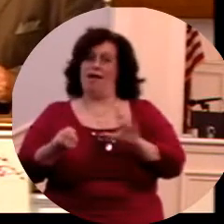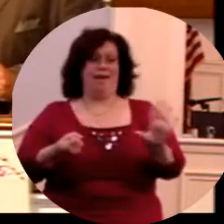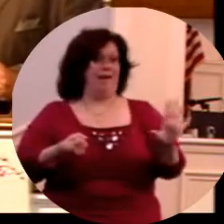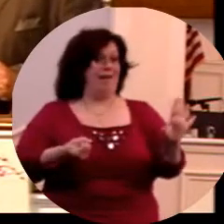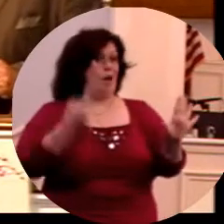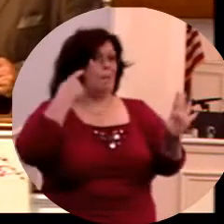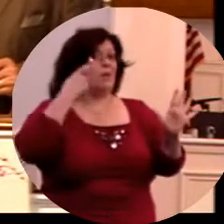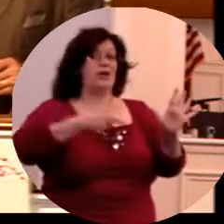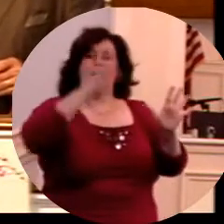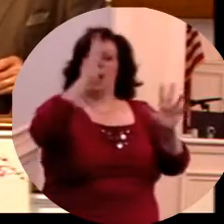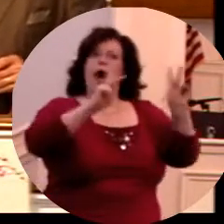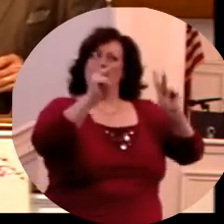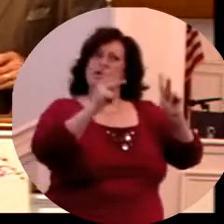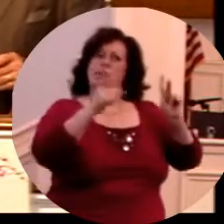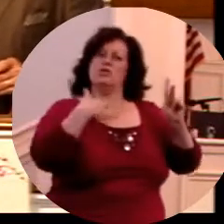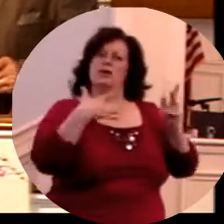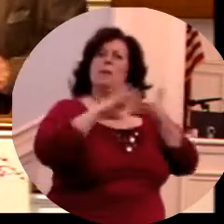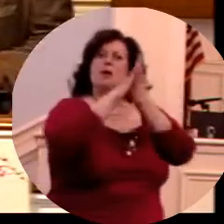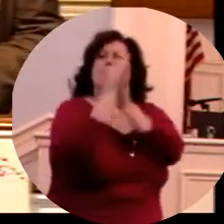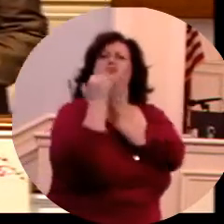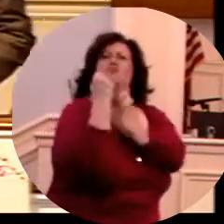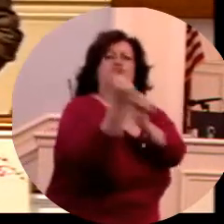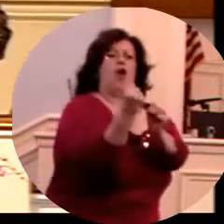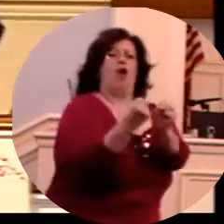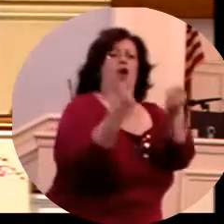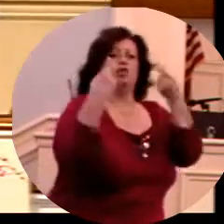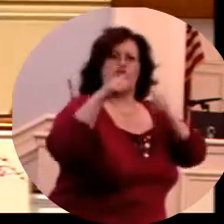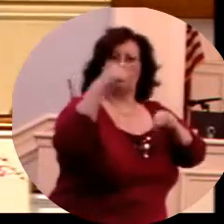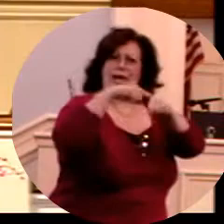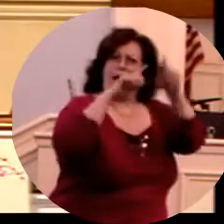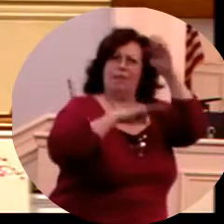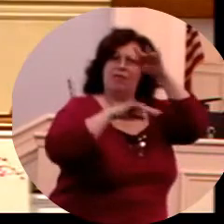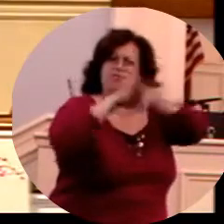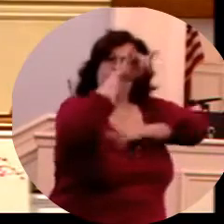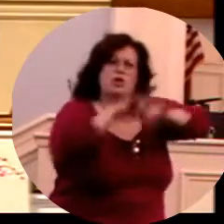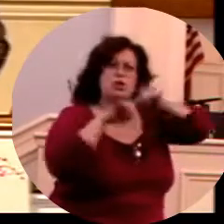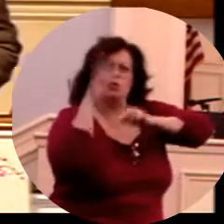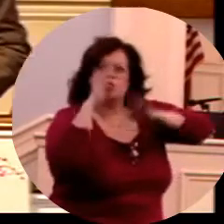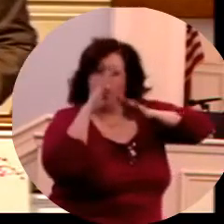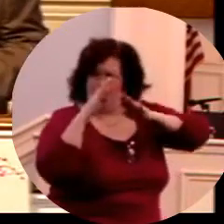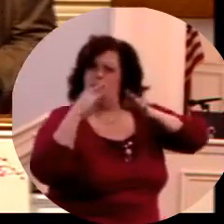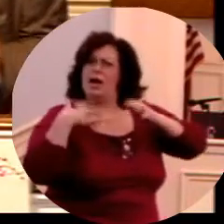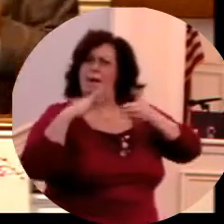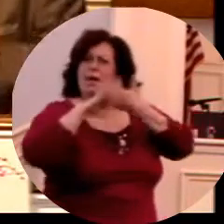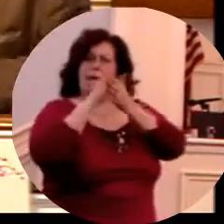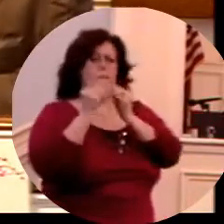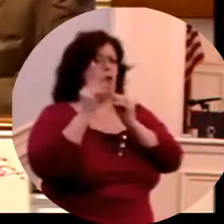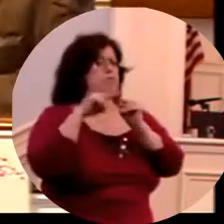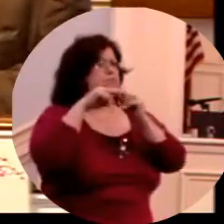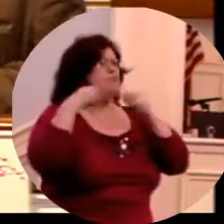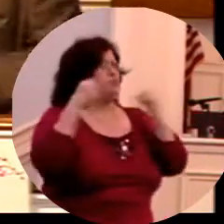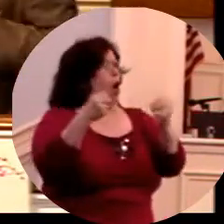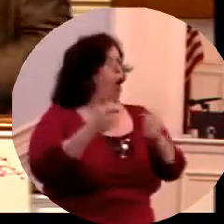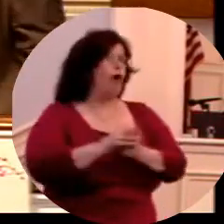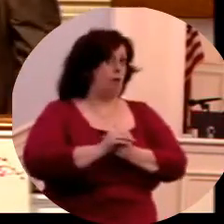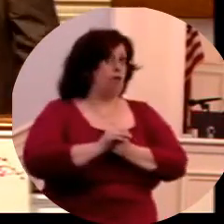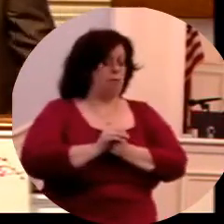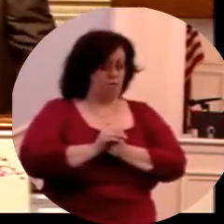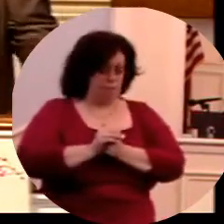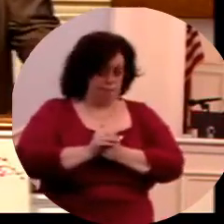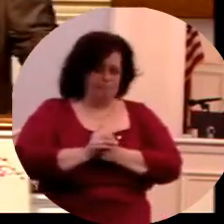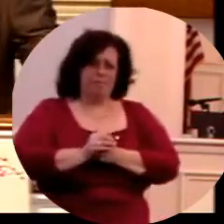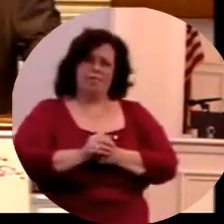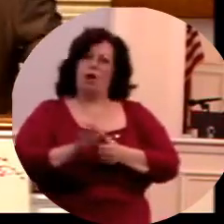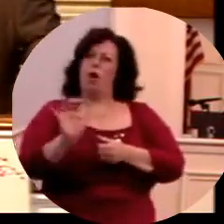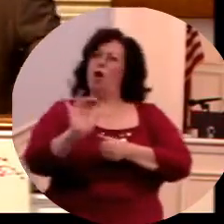of persecution. God's people have always prevailed in times of persecution. Number three, the days of